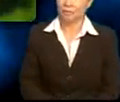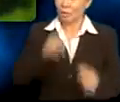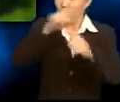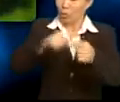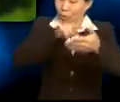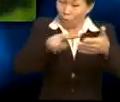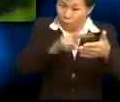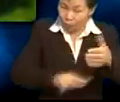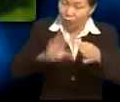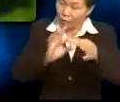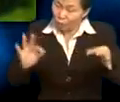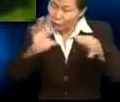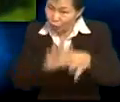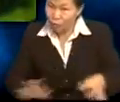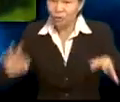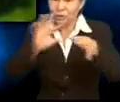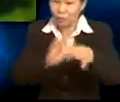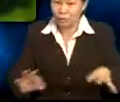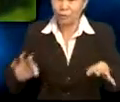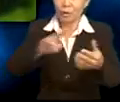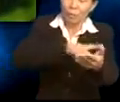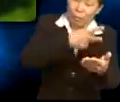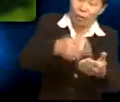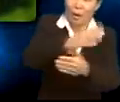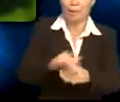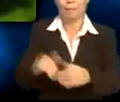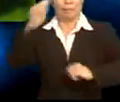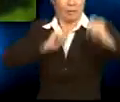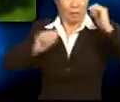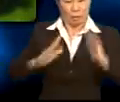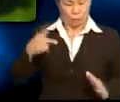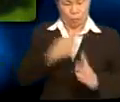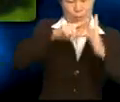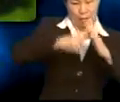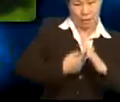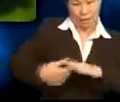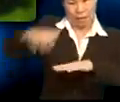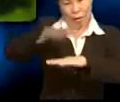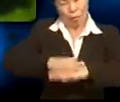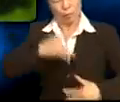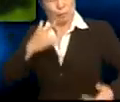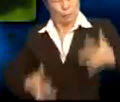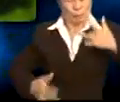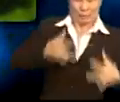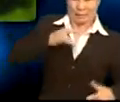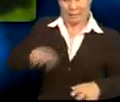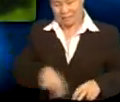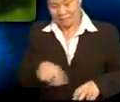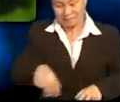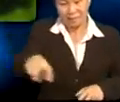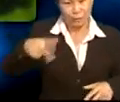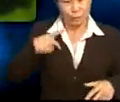When we read novels, stories, poems, and play, we begin to go on an exciting journey.